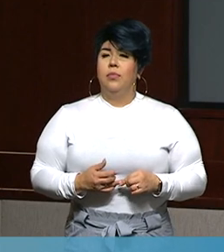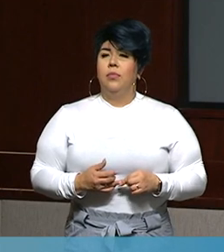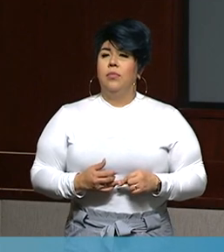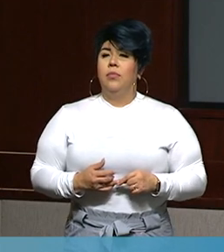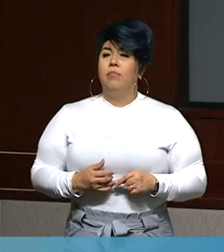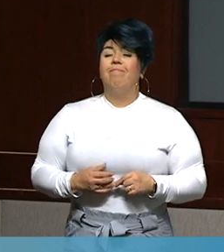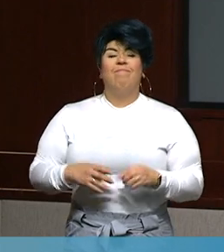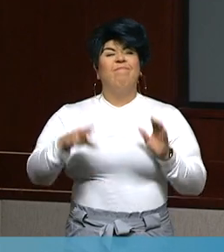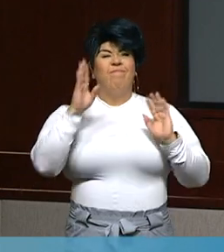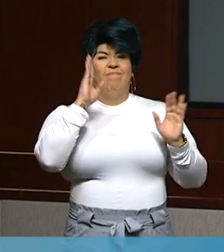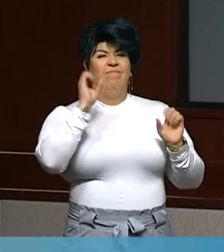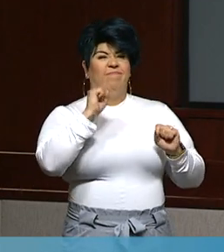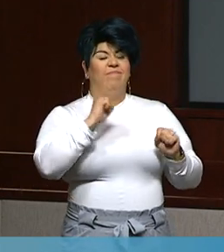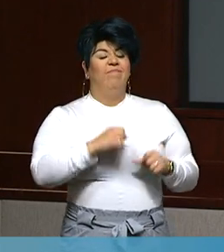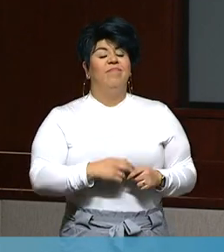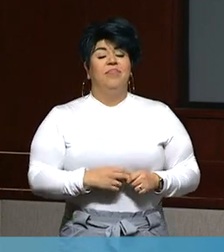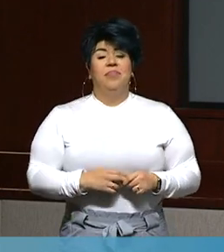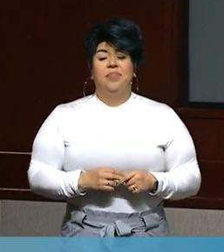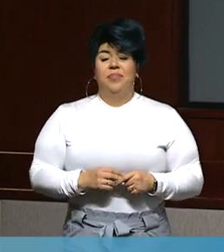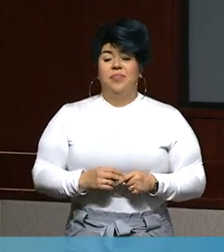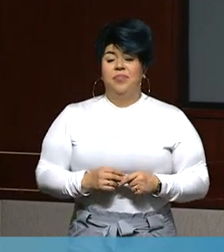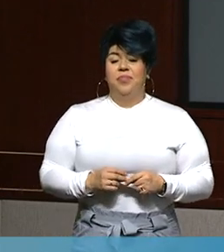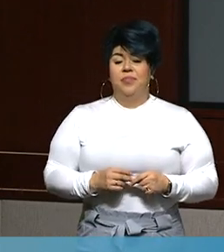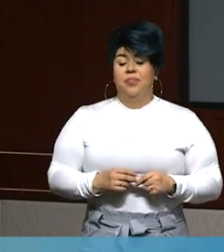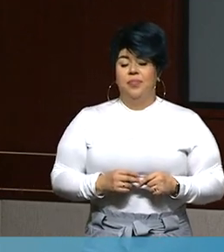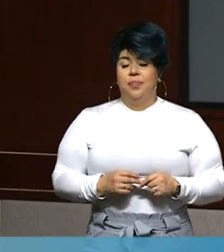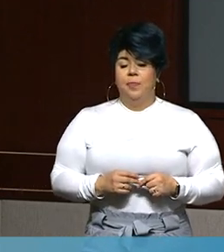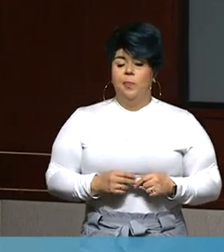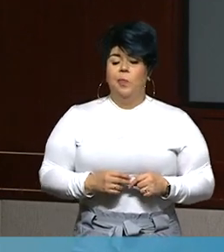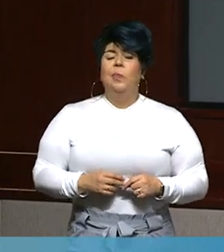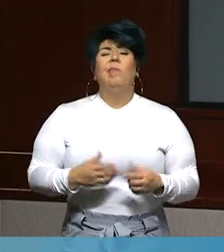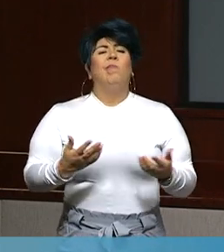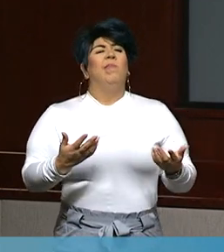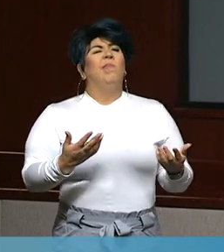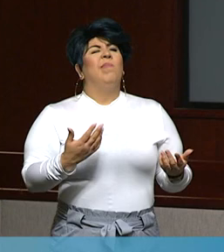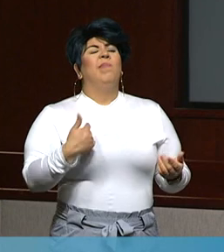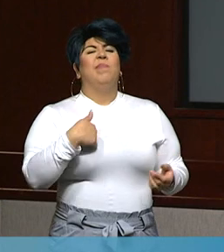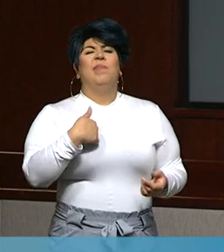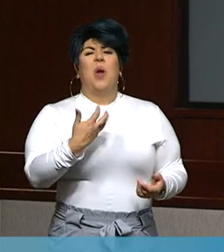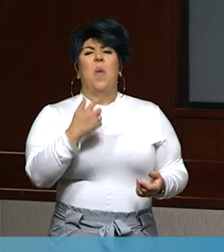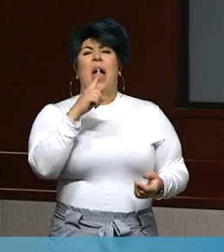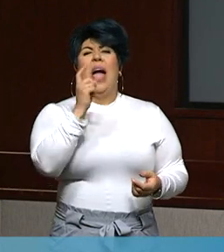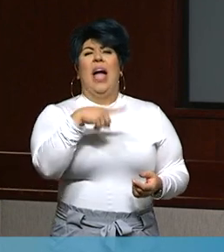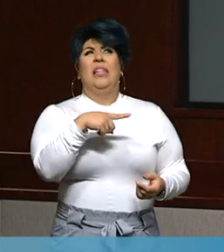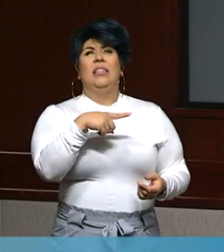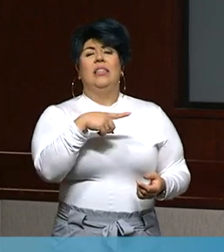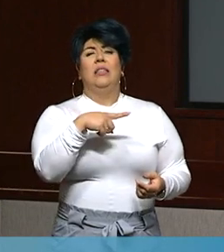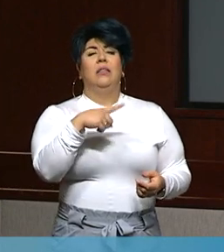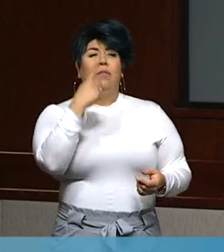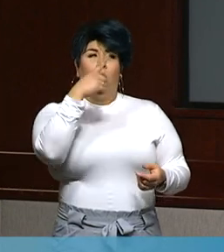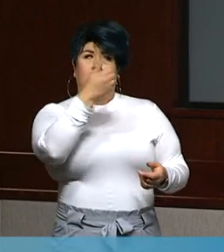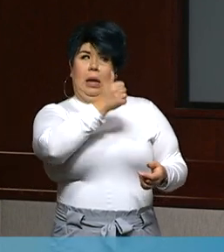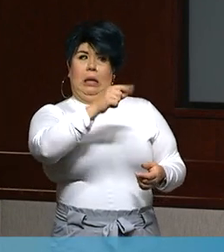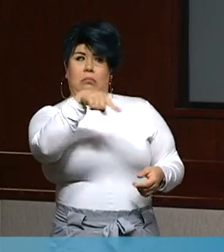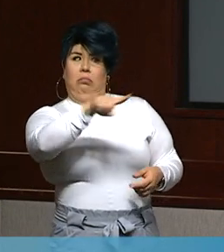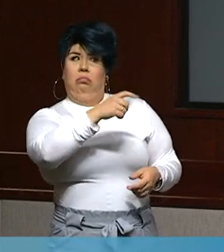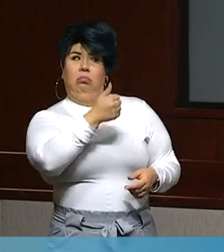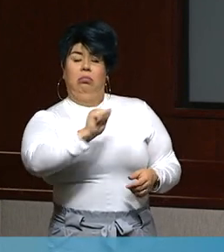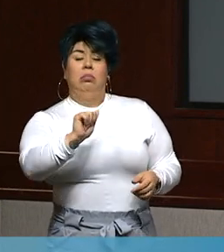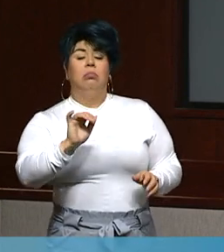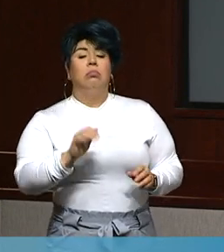Hi there. Yes. Thank you. Yes. I wanted to ask, this is a question for anyone really. So,